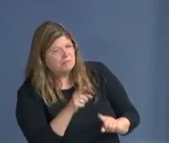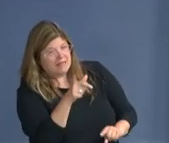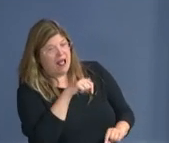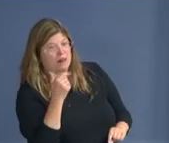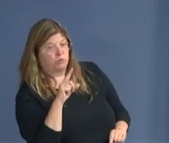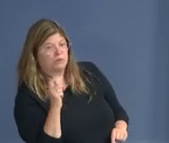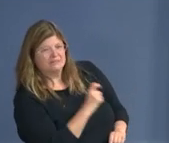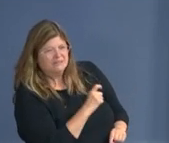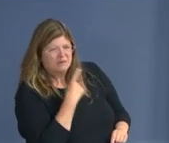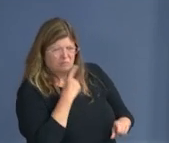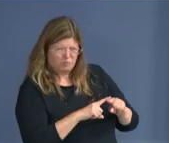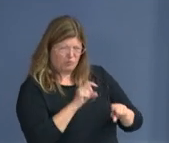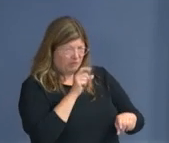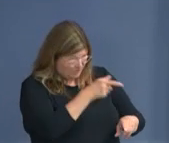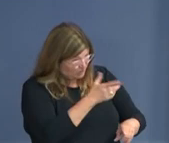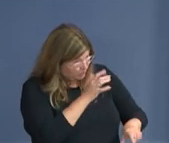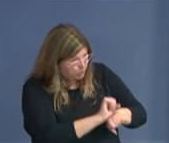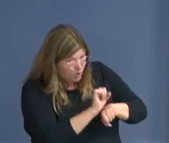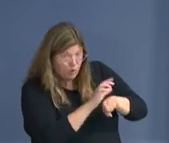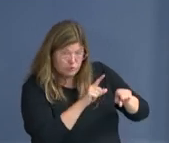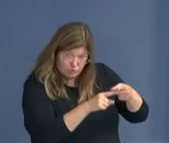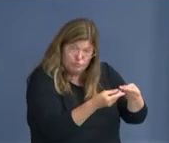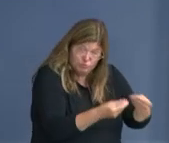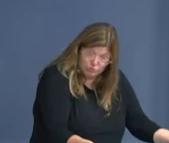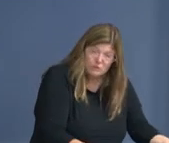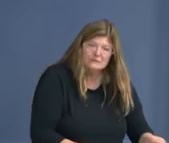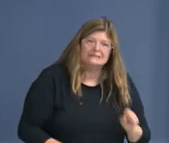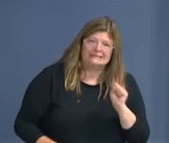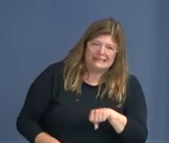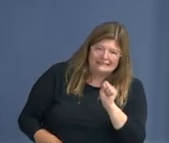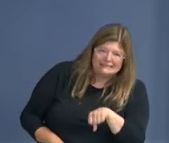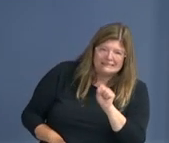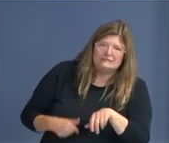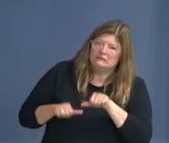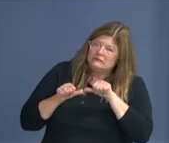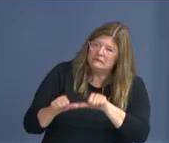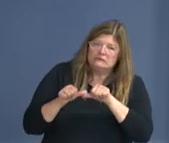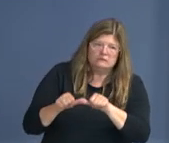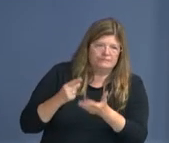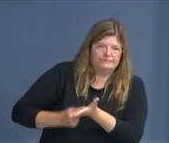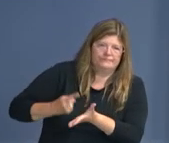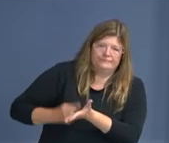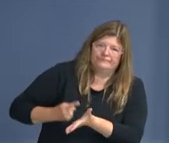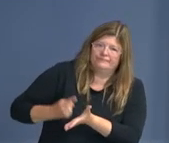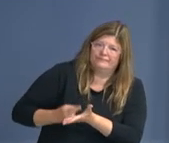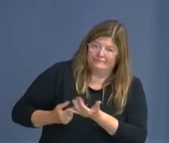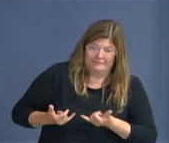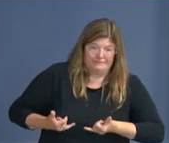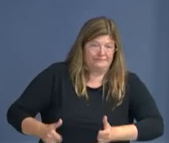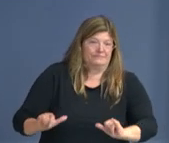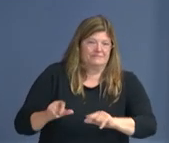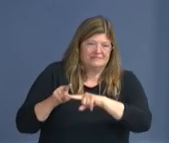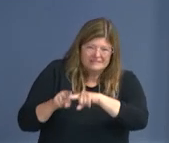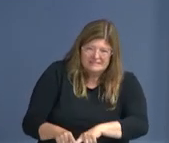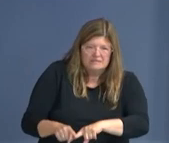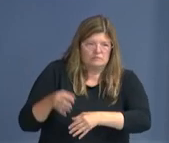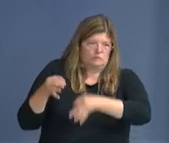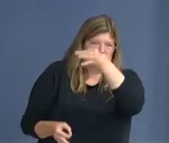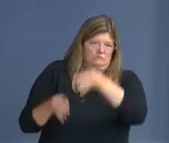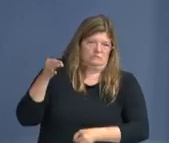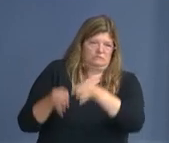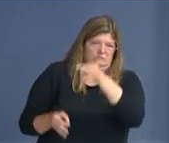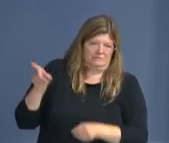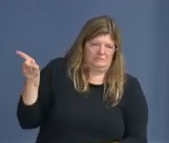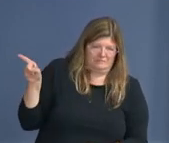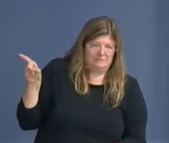We will continue to have some discussions based on today's court proceedings. Can I ask another question? Yes, of course.